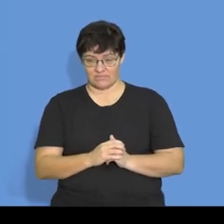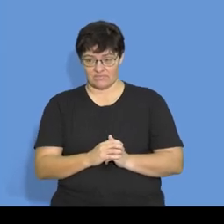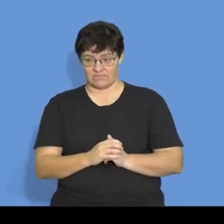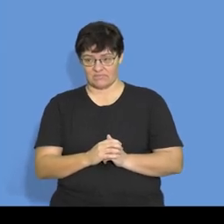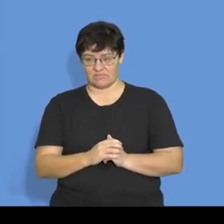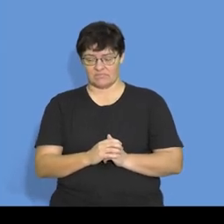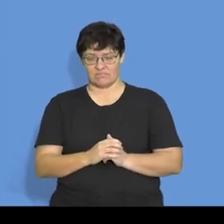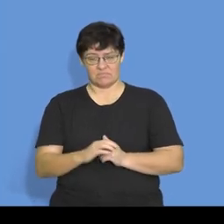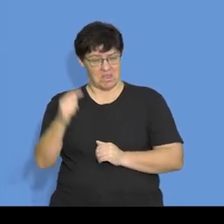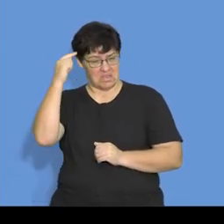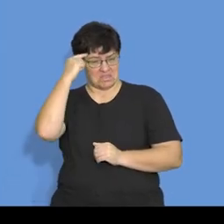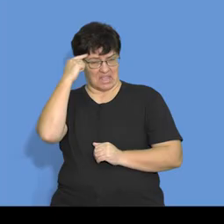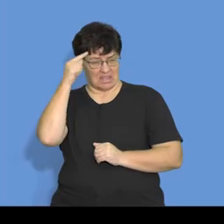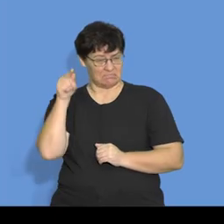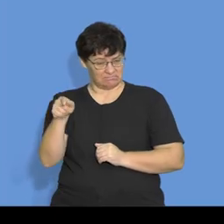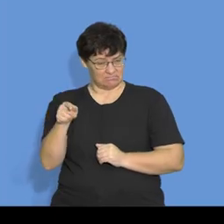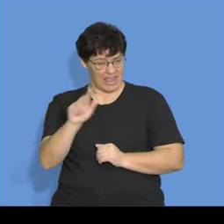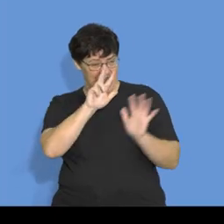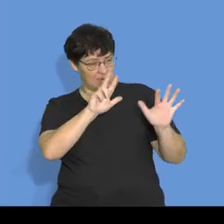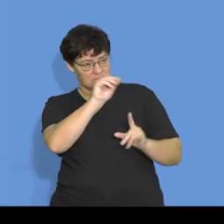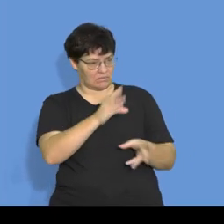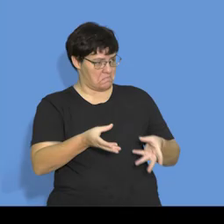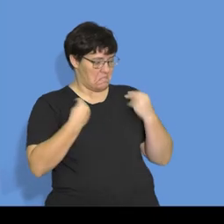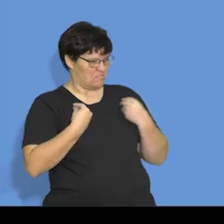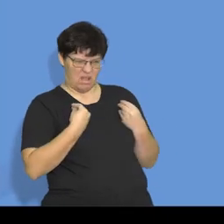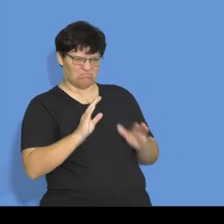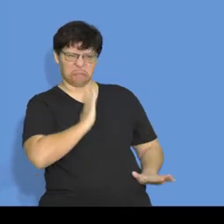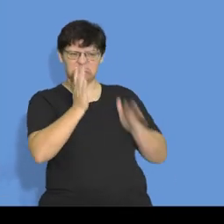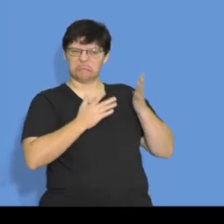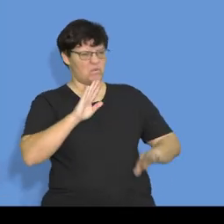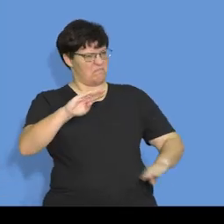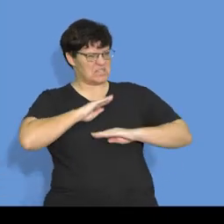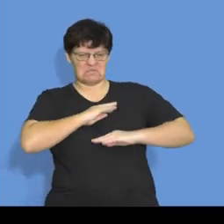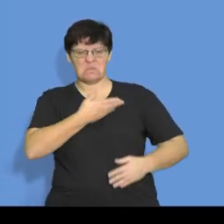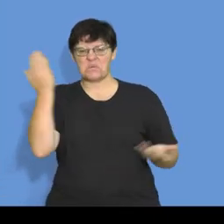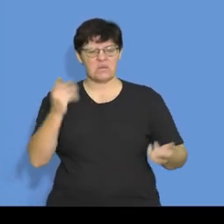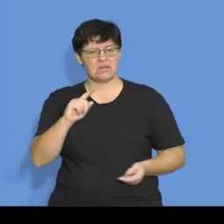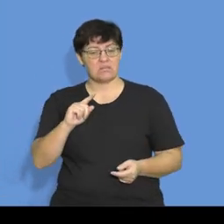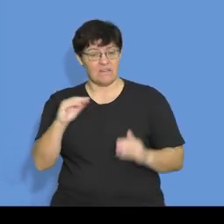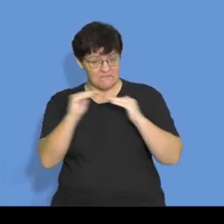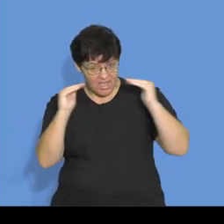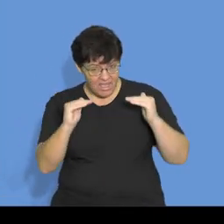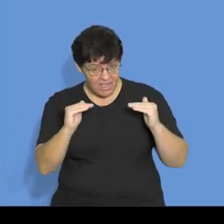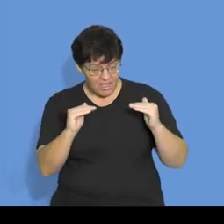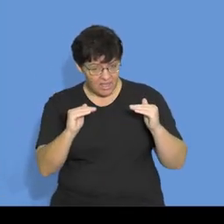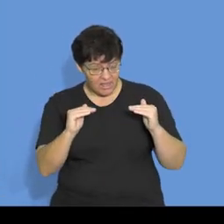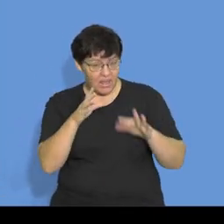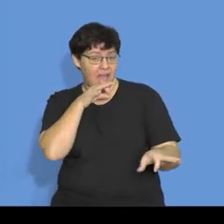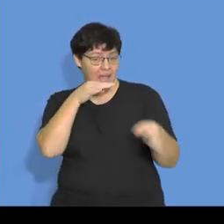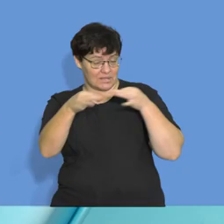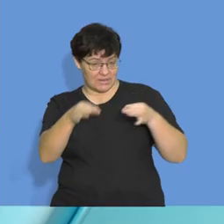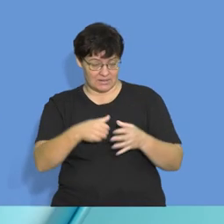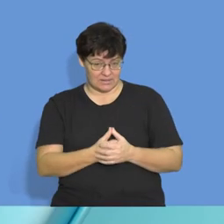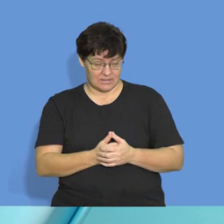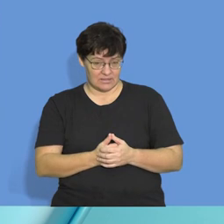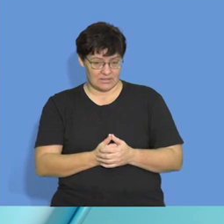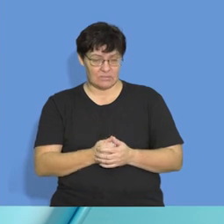do you think they are justified in the grievance? Explain. When the question says,